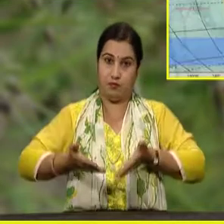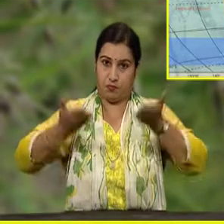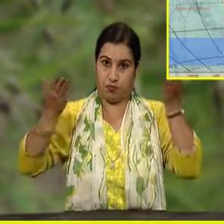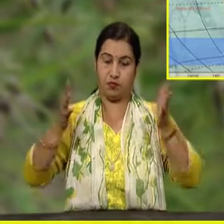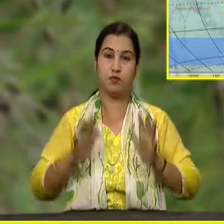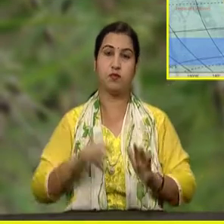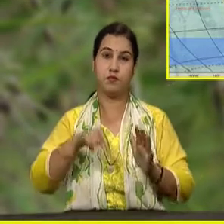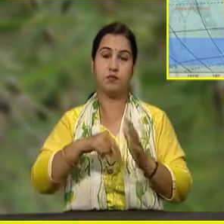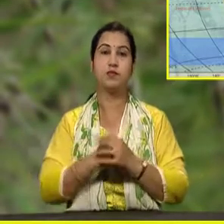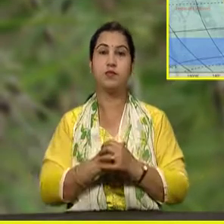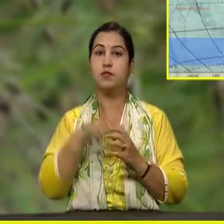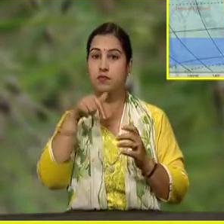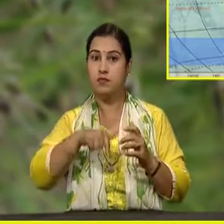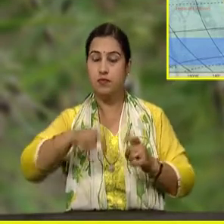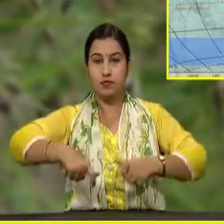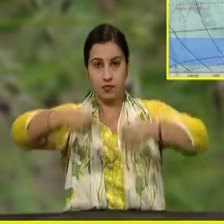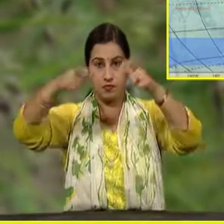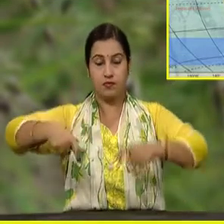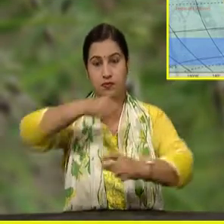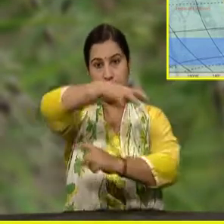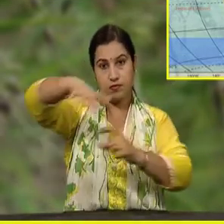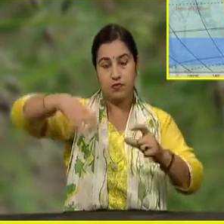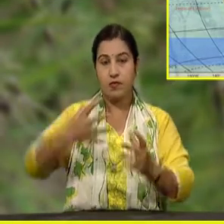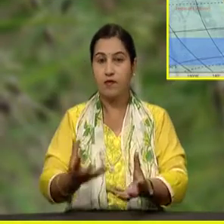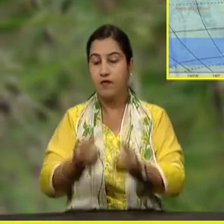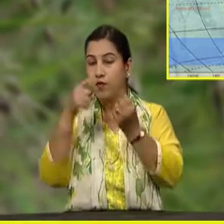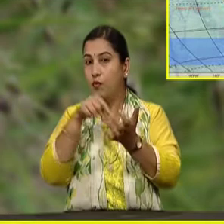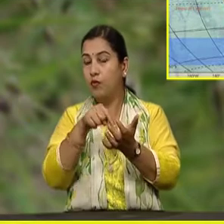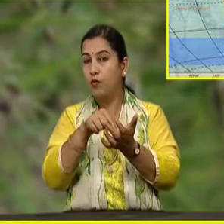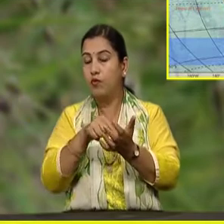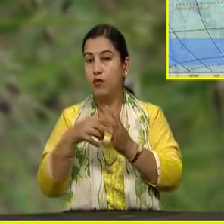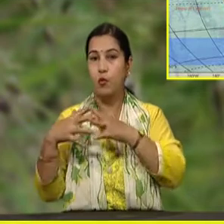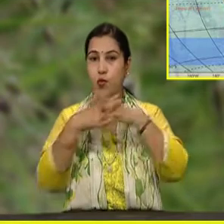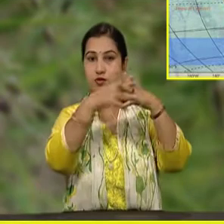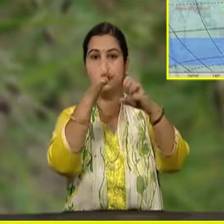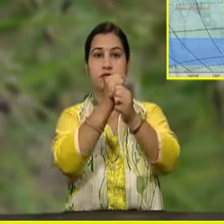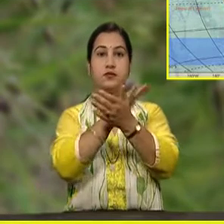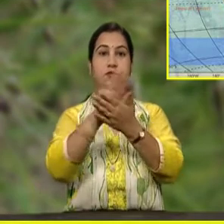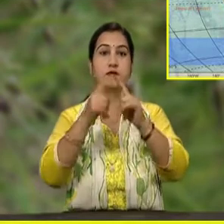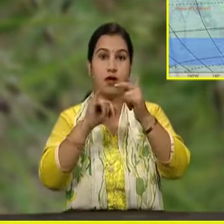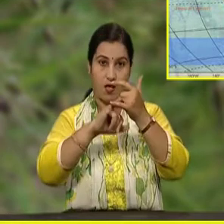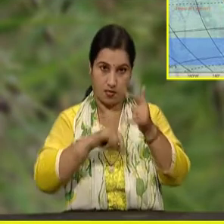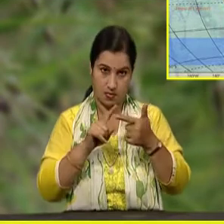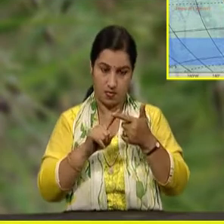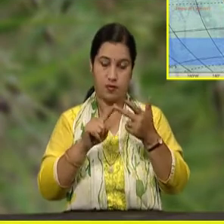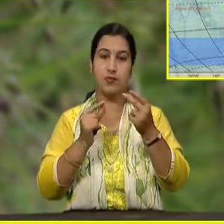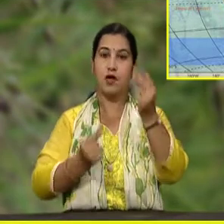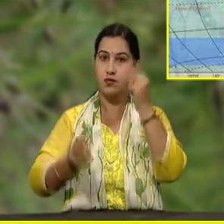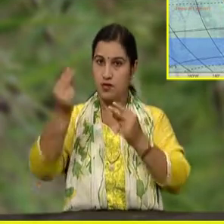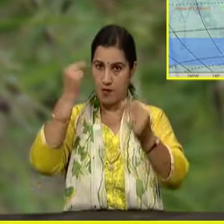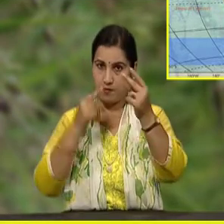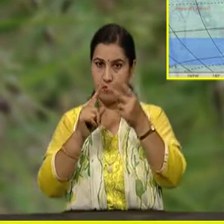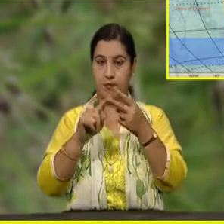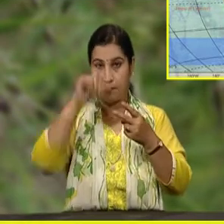found in Western Ghats and Assam in India, South East